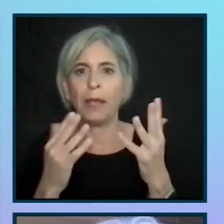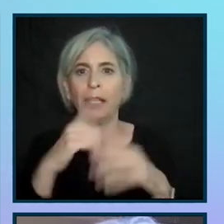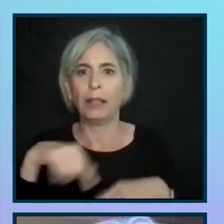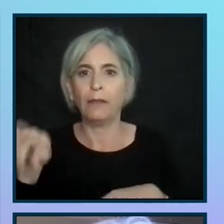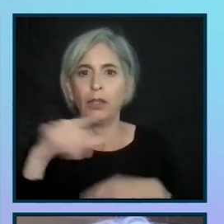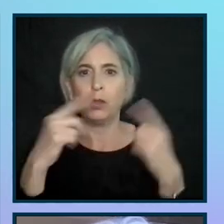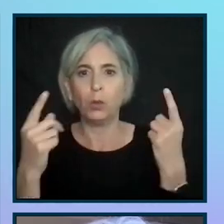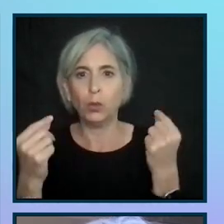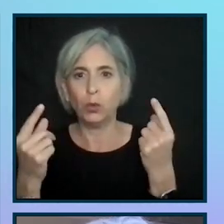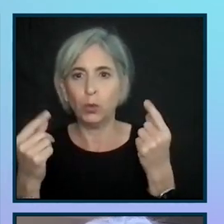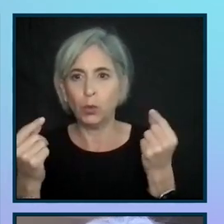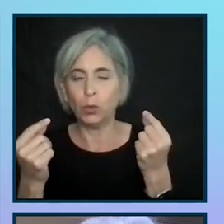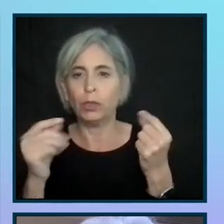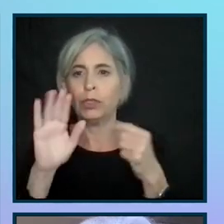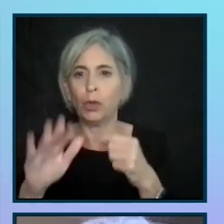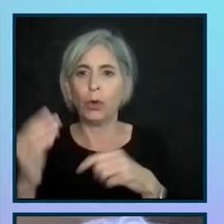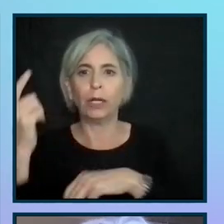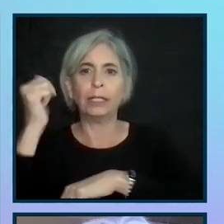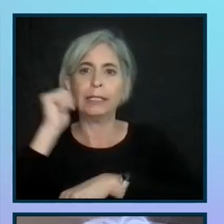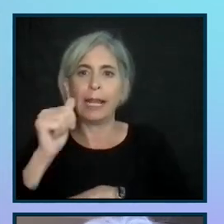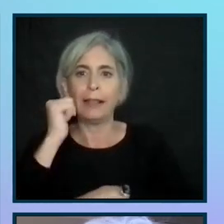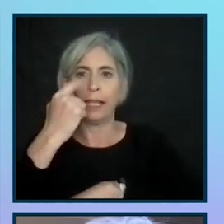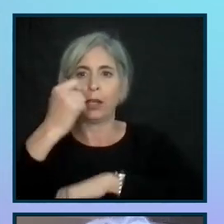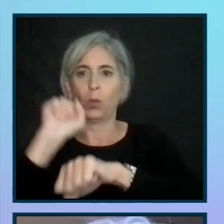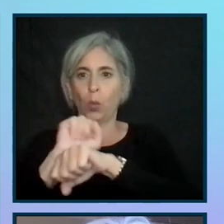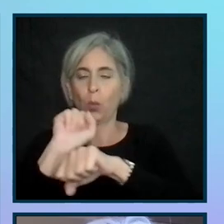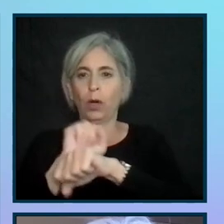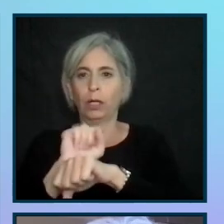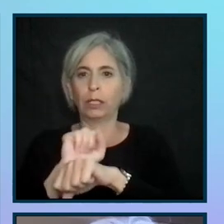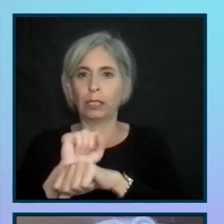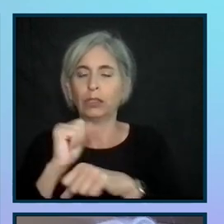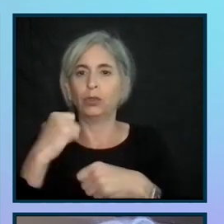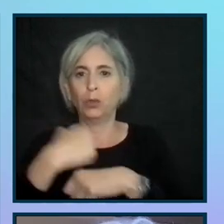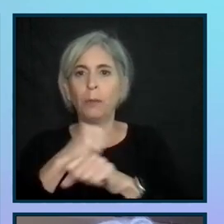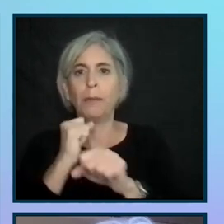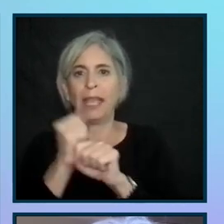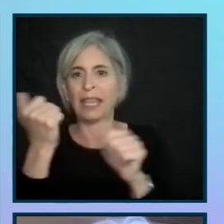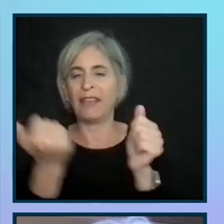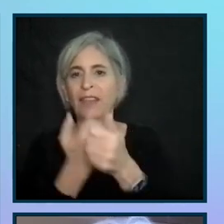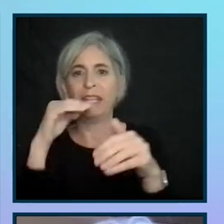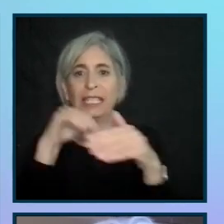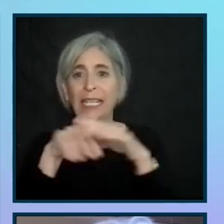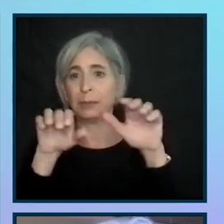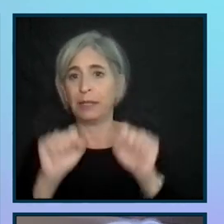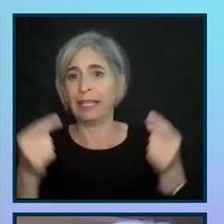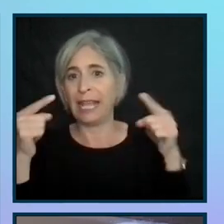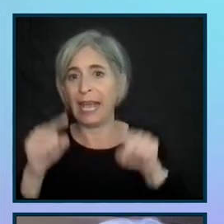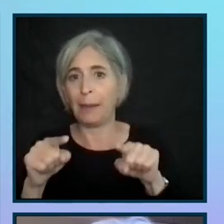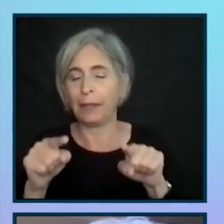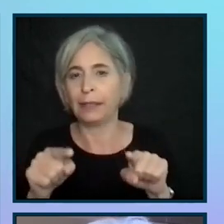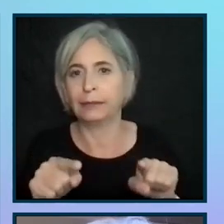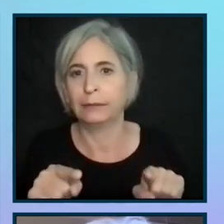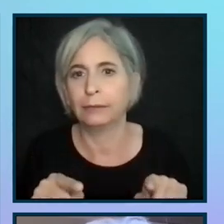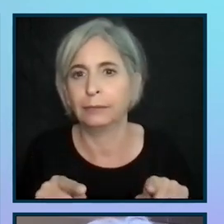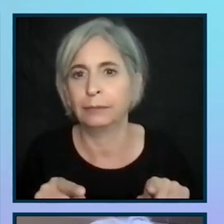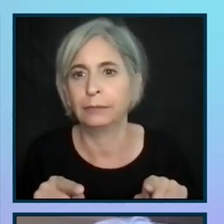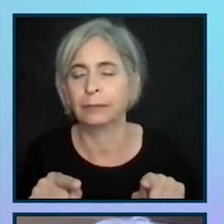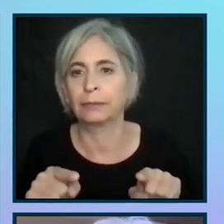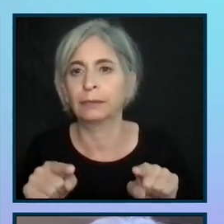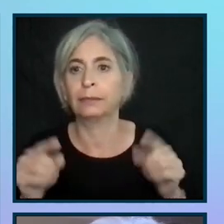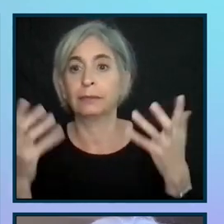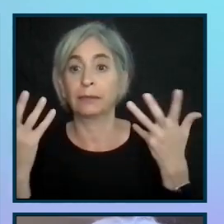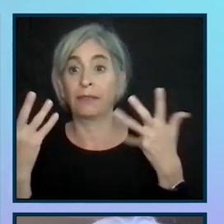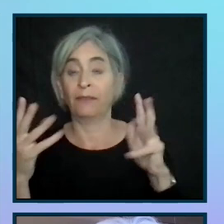you do in your day-to-day work to make accessible, make accessibility happen. Sure, that all happened.